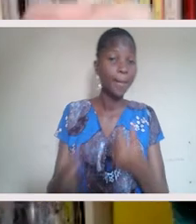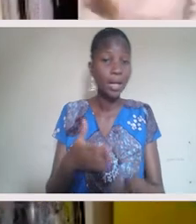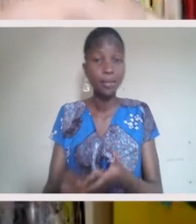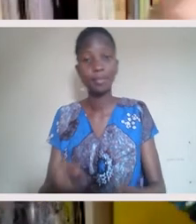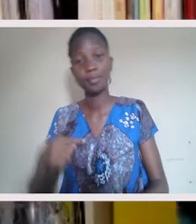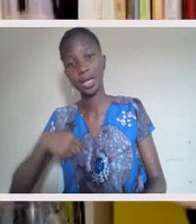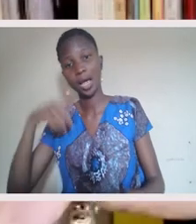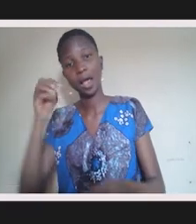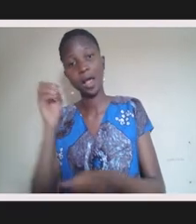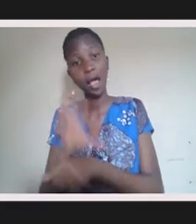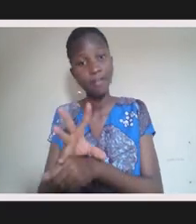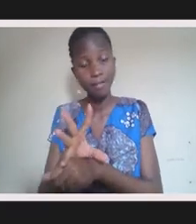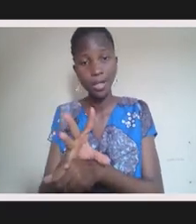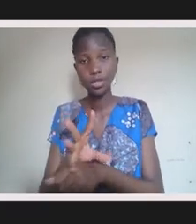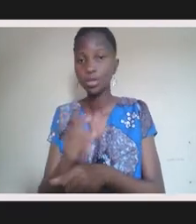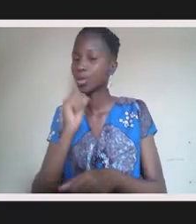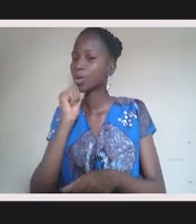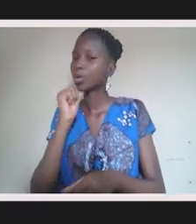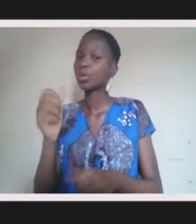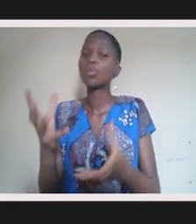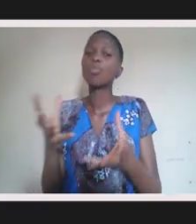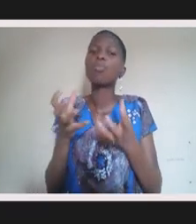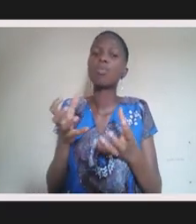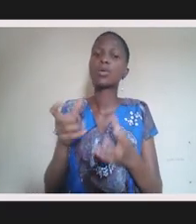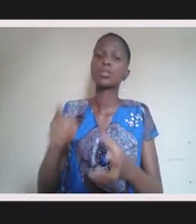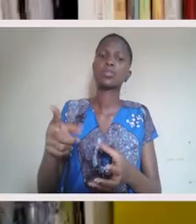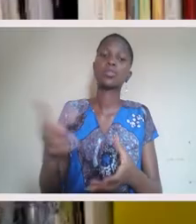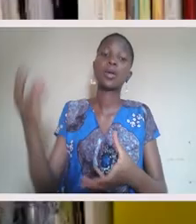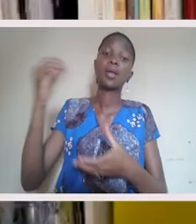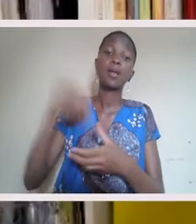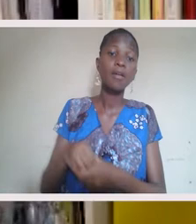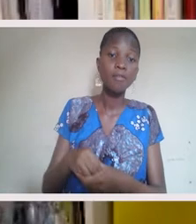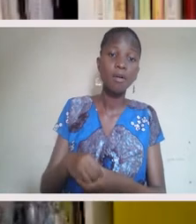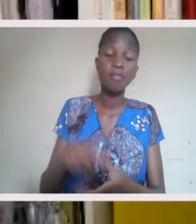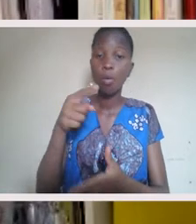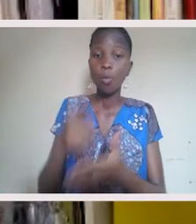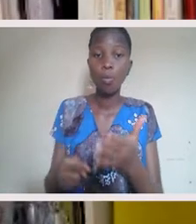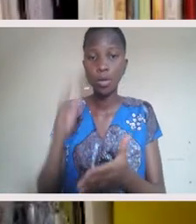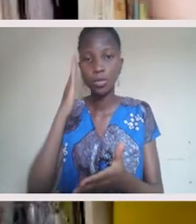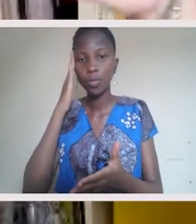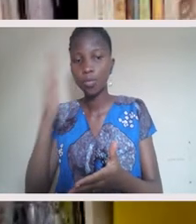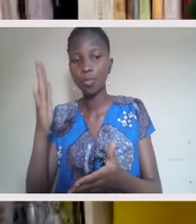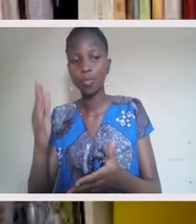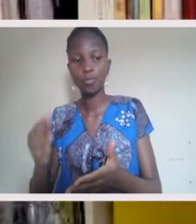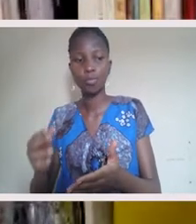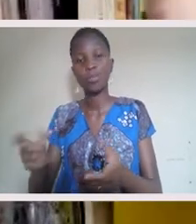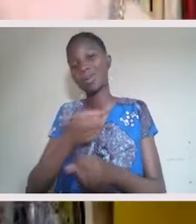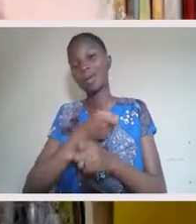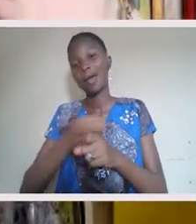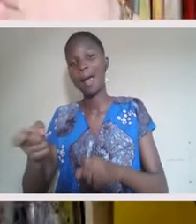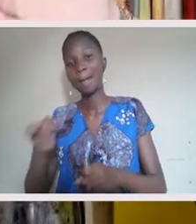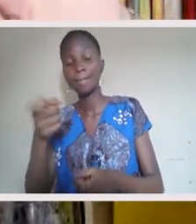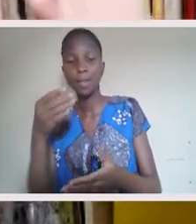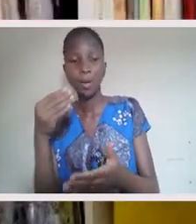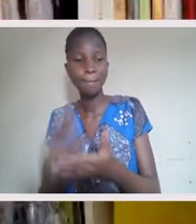because I have the consequence. Right. Right. Yeah. So I want to honor that. I want to honor that we step into spaces and we need to do